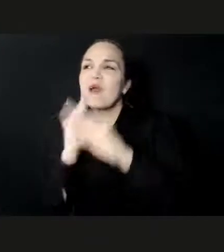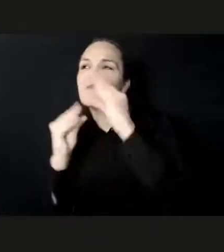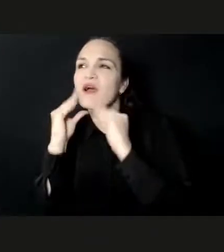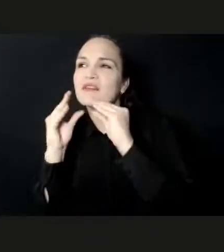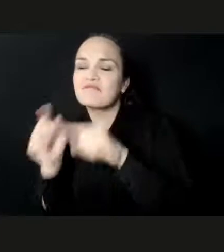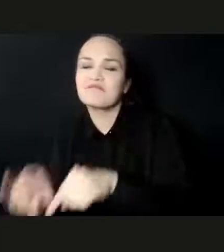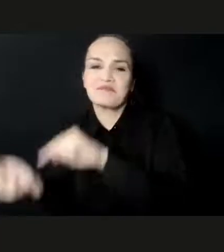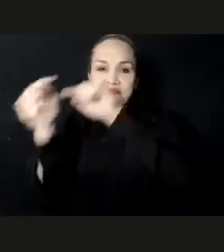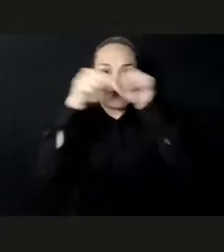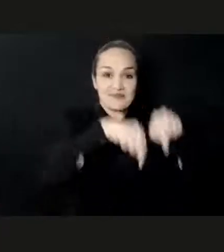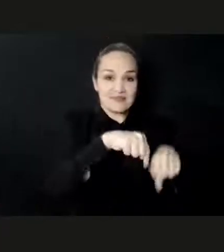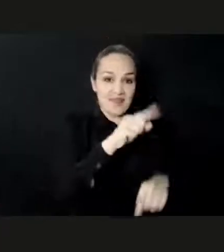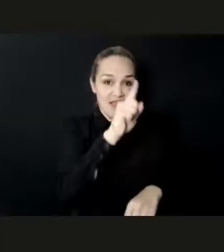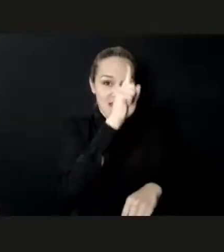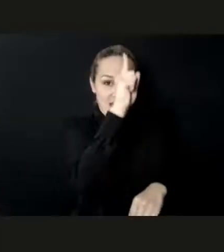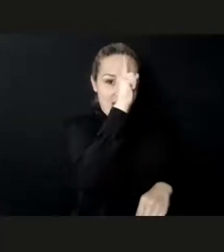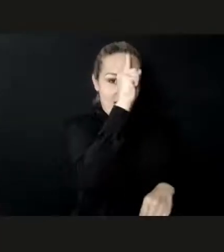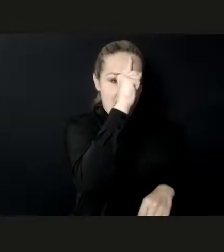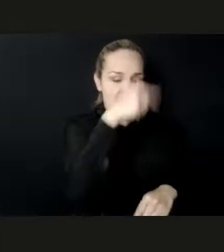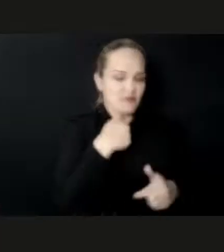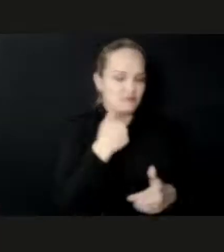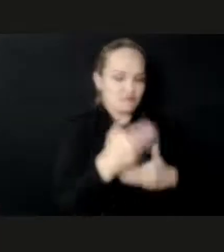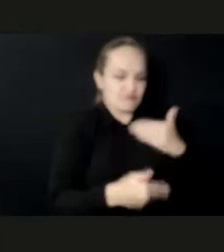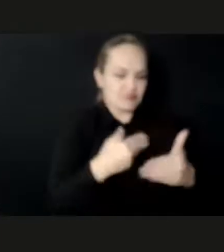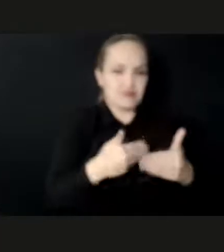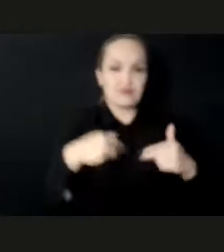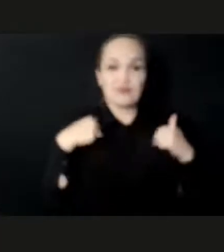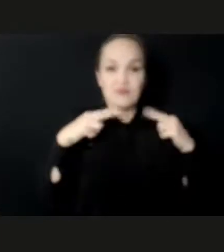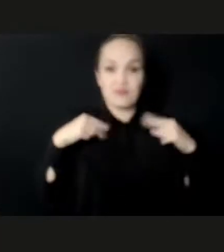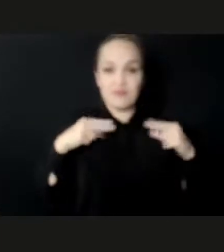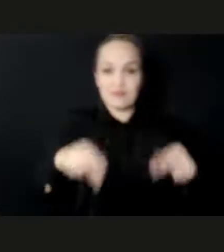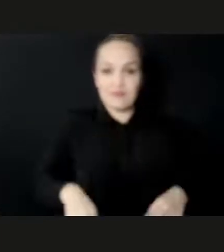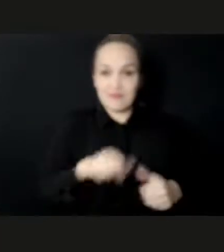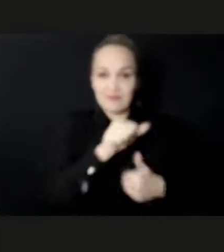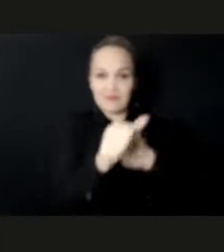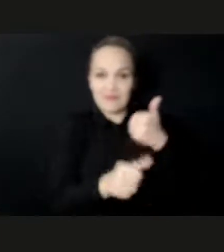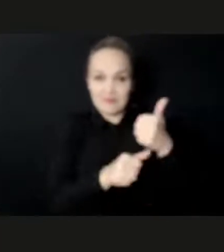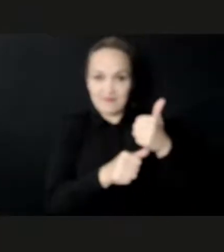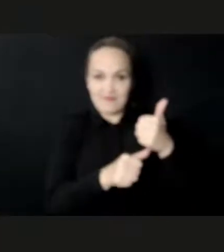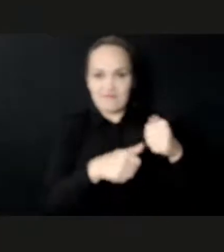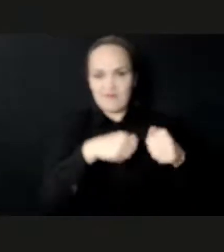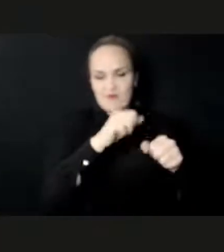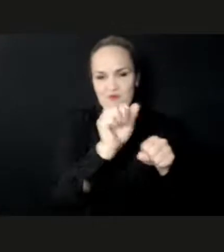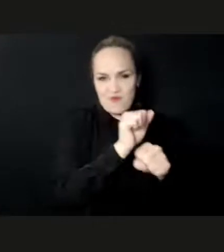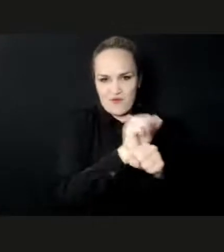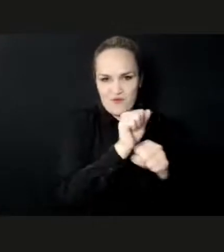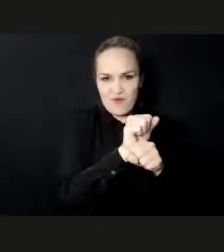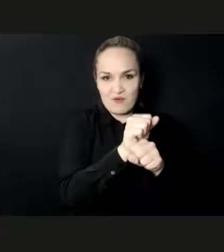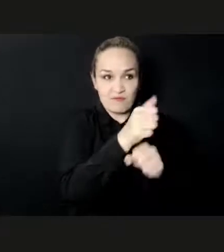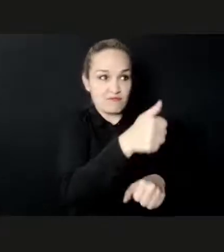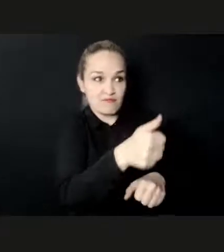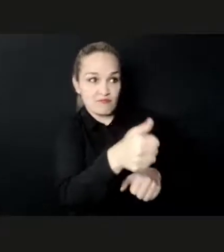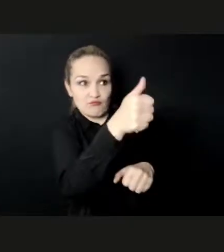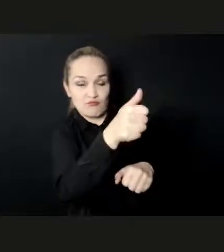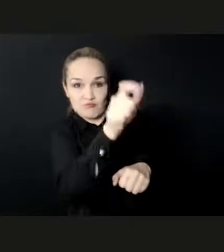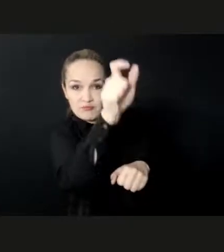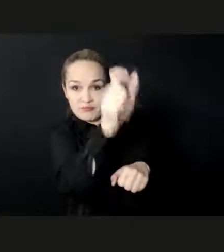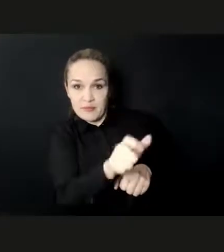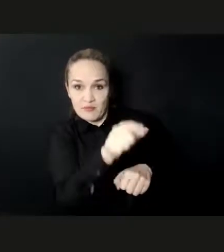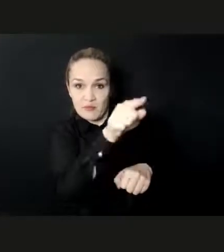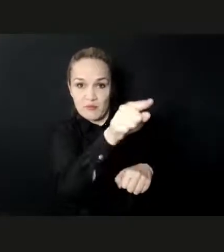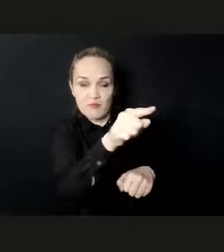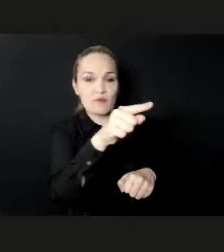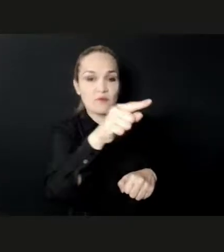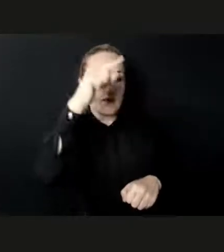currently running for the new Secretary General of UNIDO, and was in fact